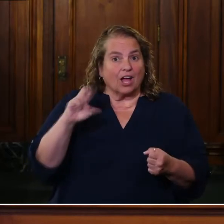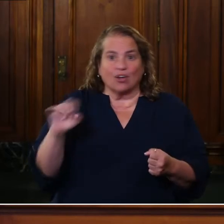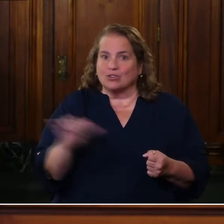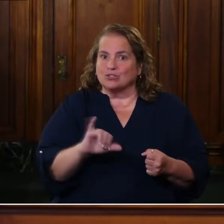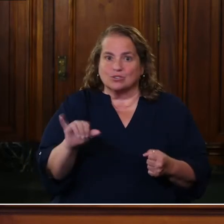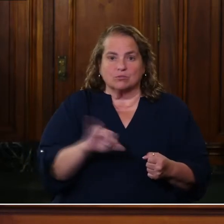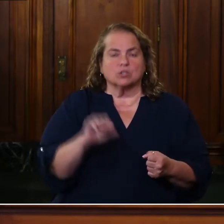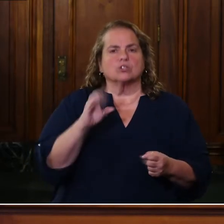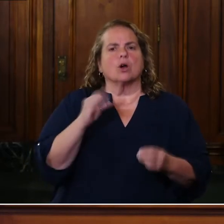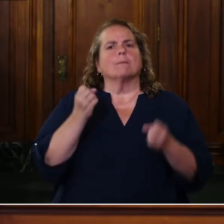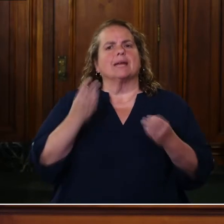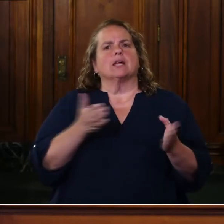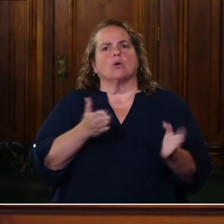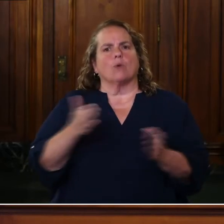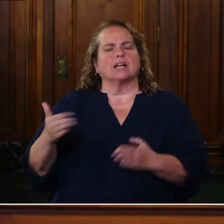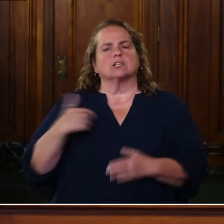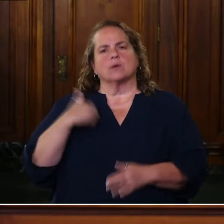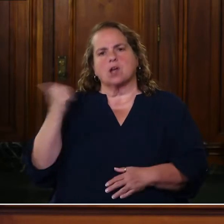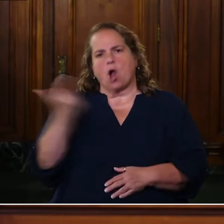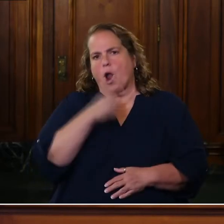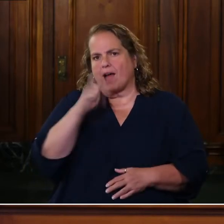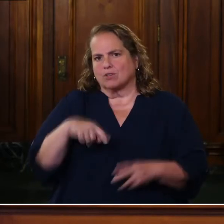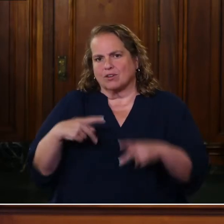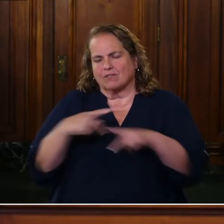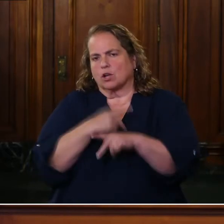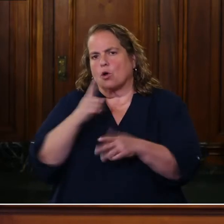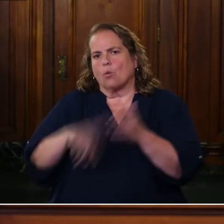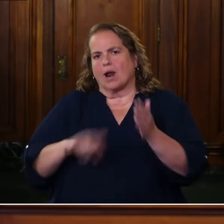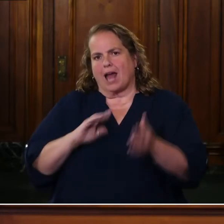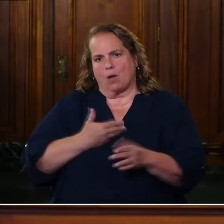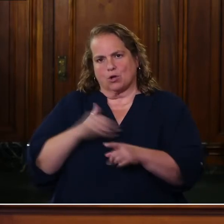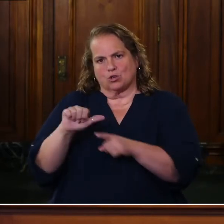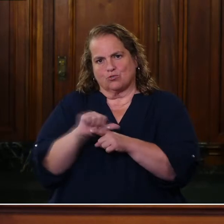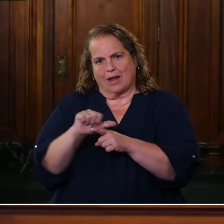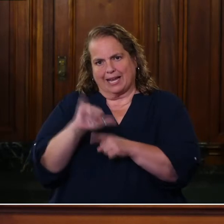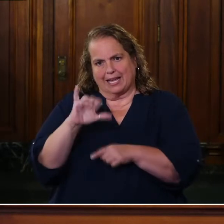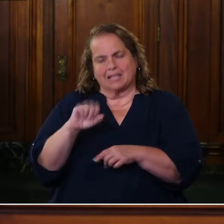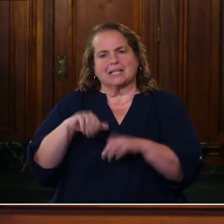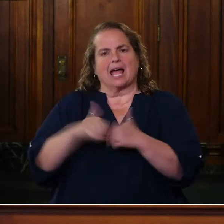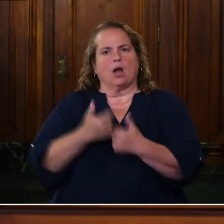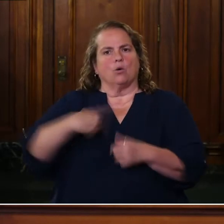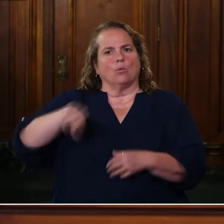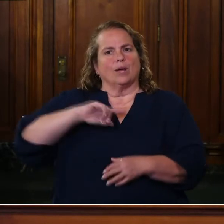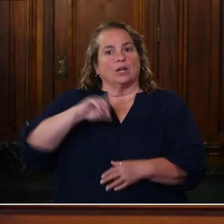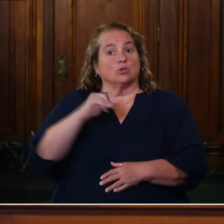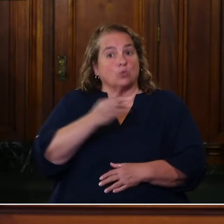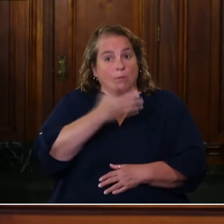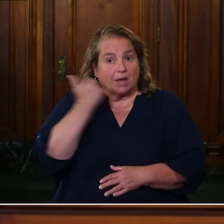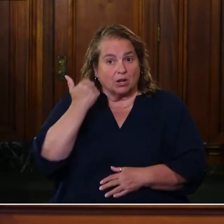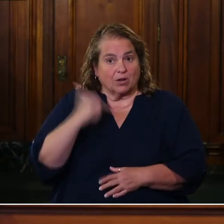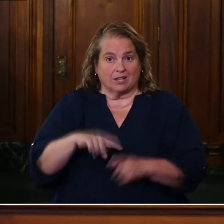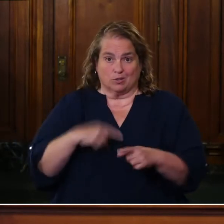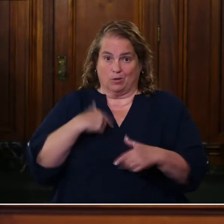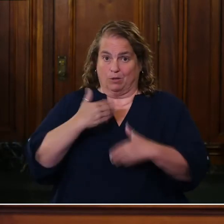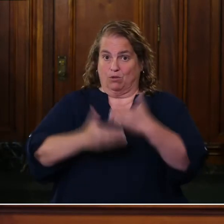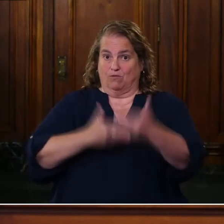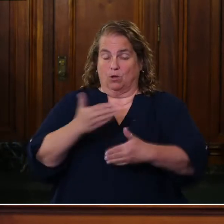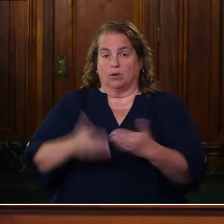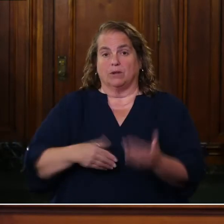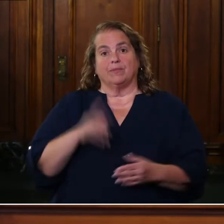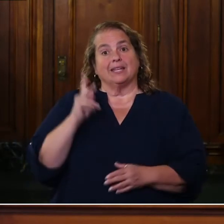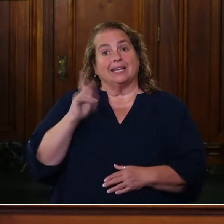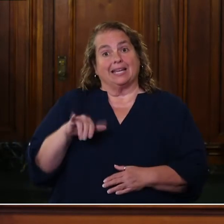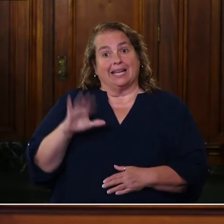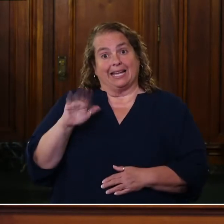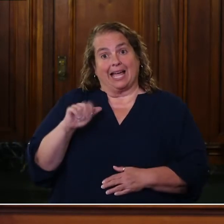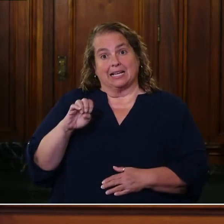in many ways, we're all going to have to figure out what our training is, how we do better moving forward. Kentucky cases